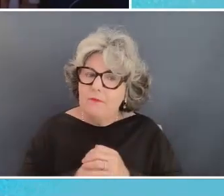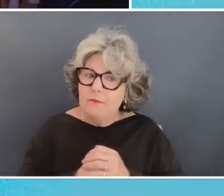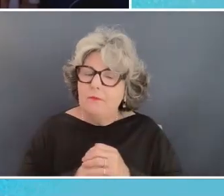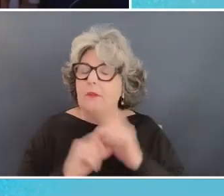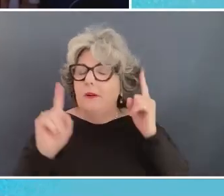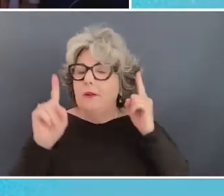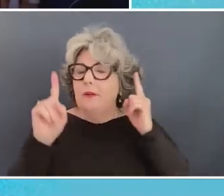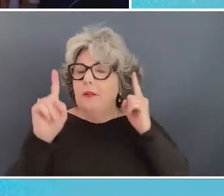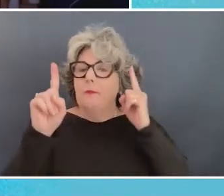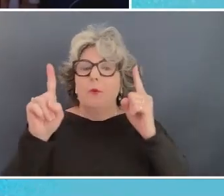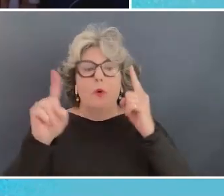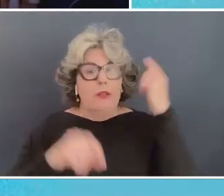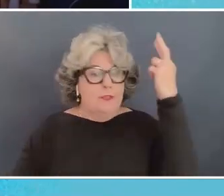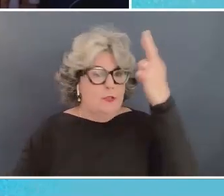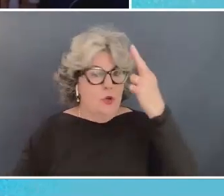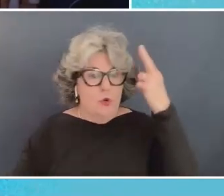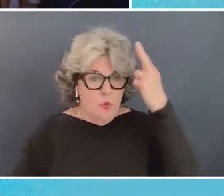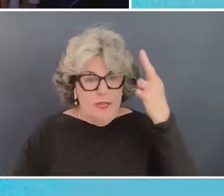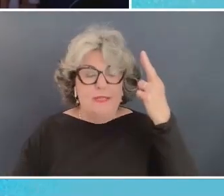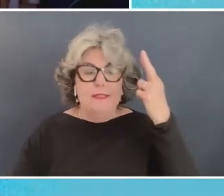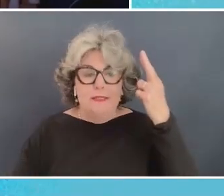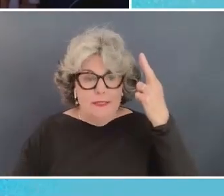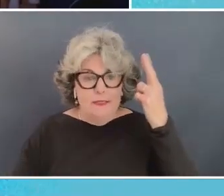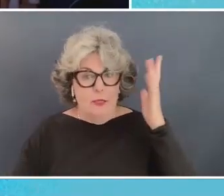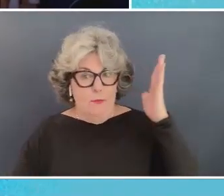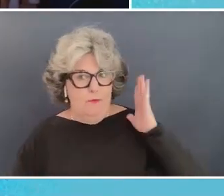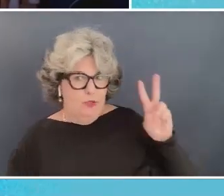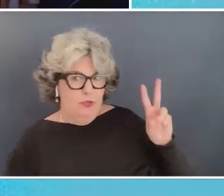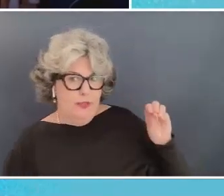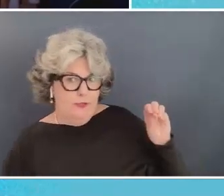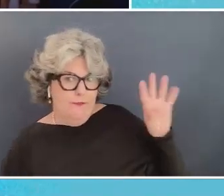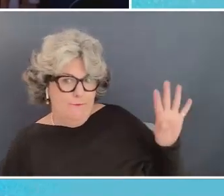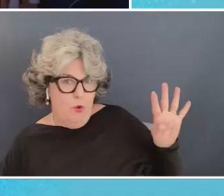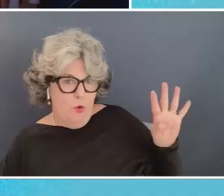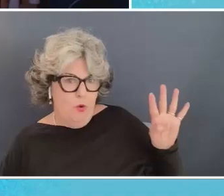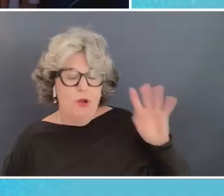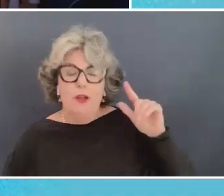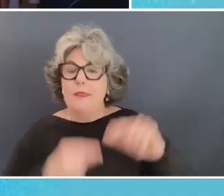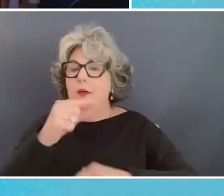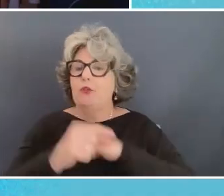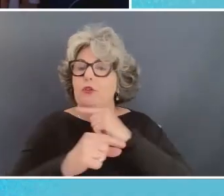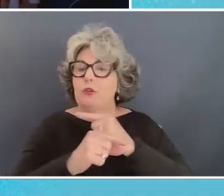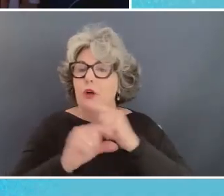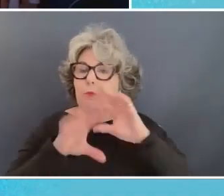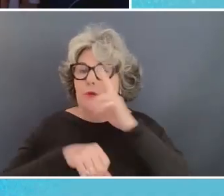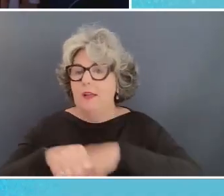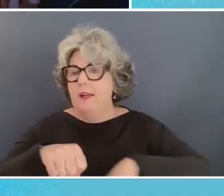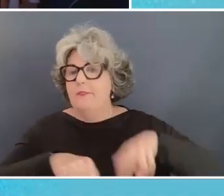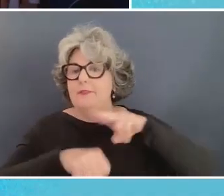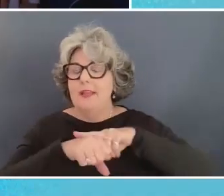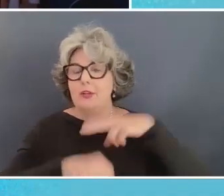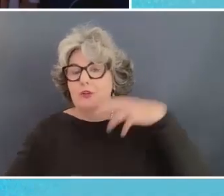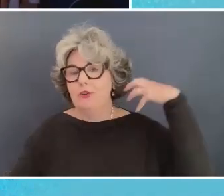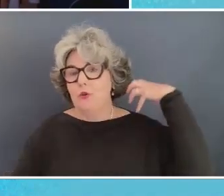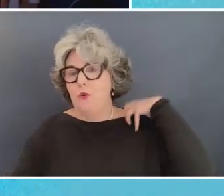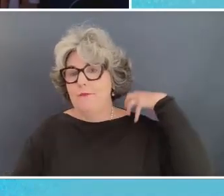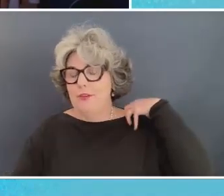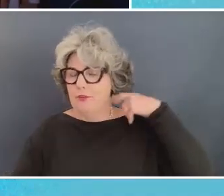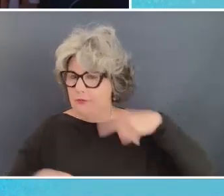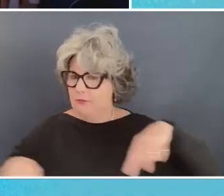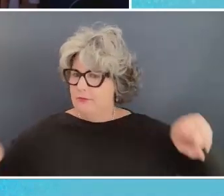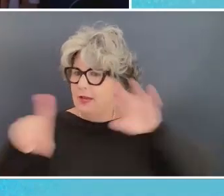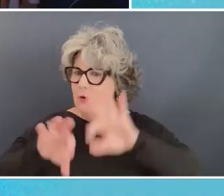that the reason i thought these global networks uh of national officials were so important